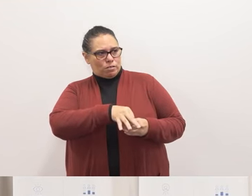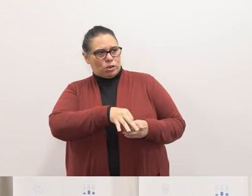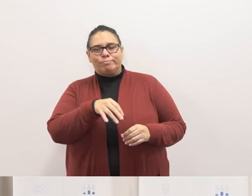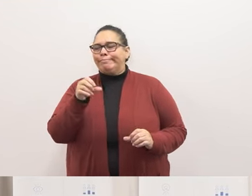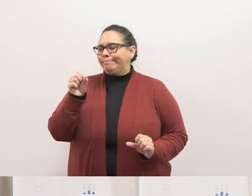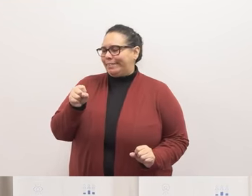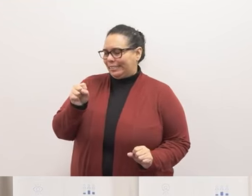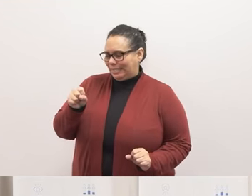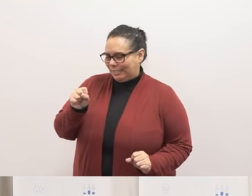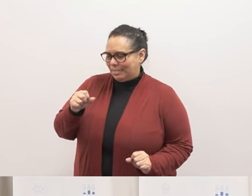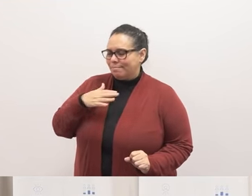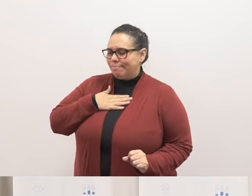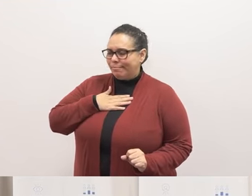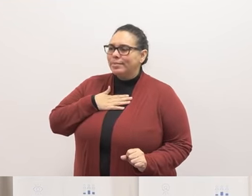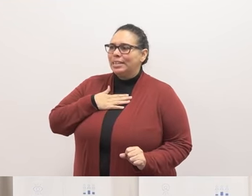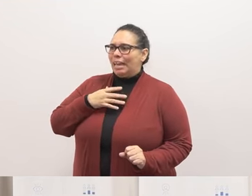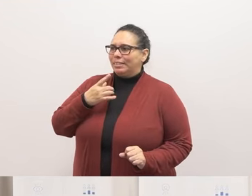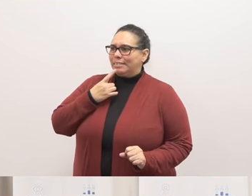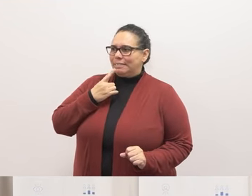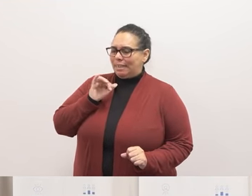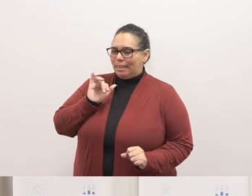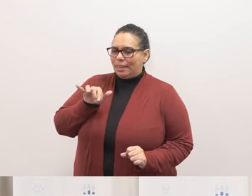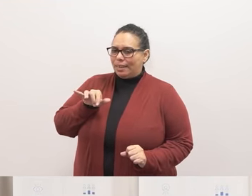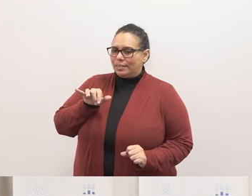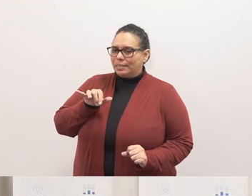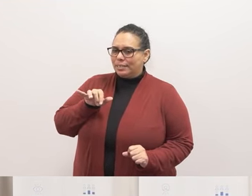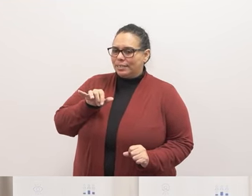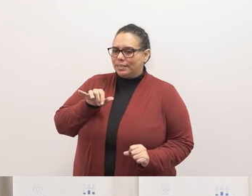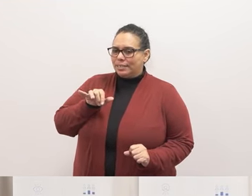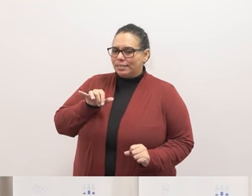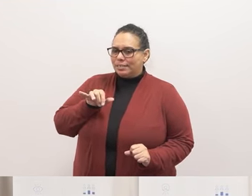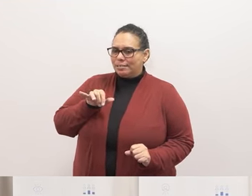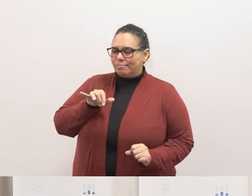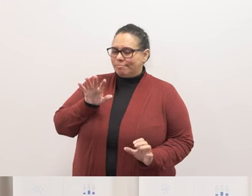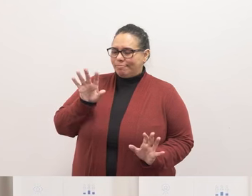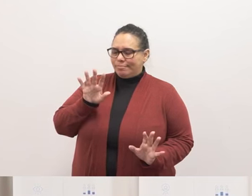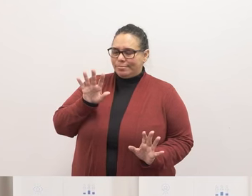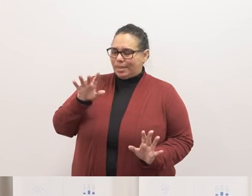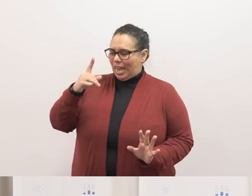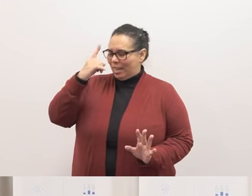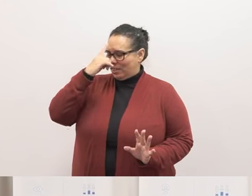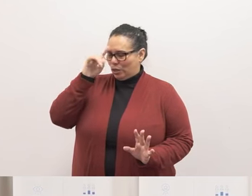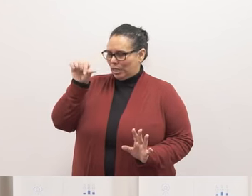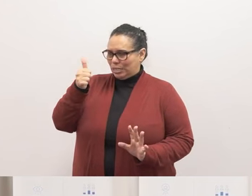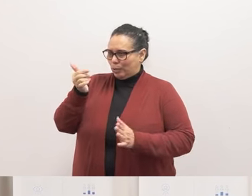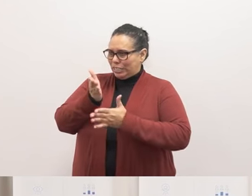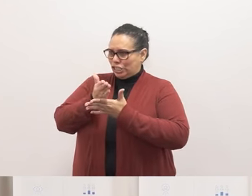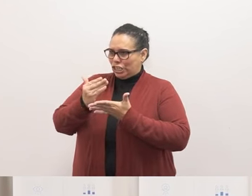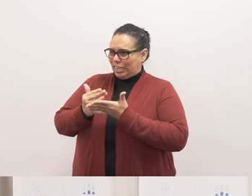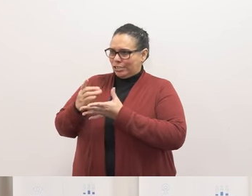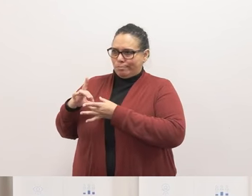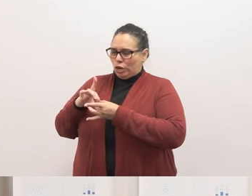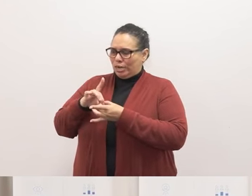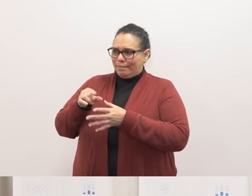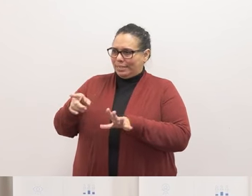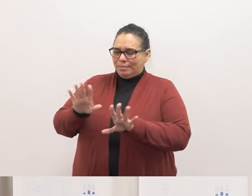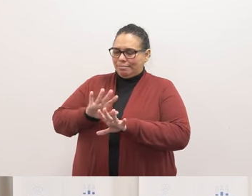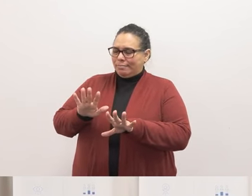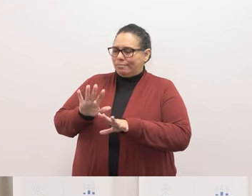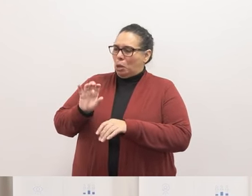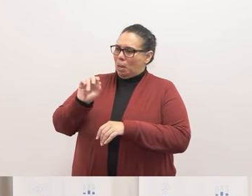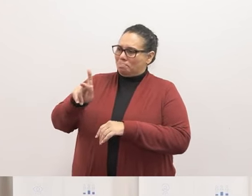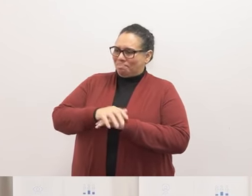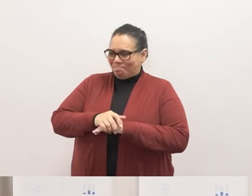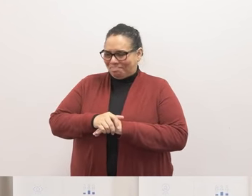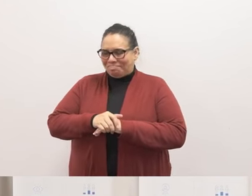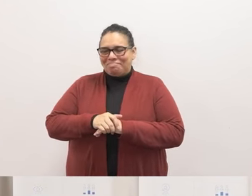did I I do have to say that I thought there was some other sections that were part of this but okay